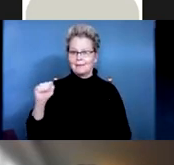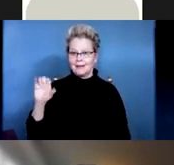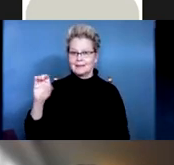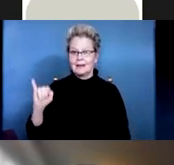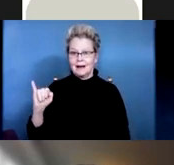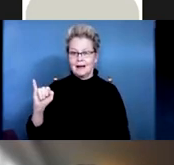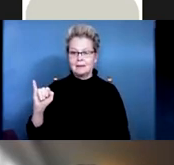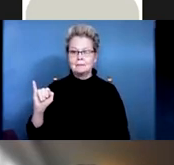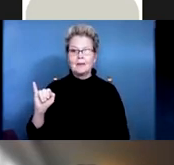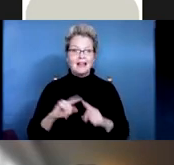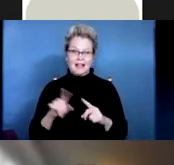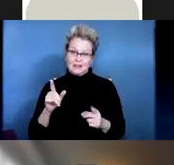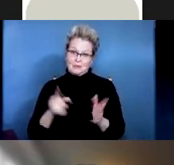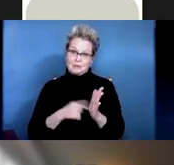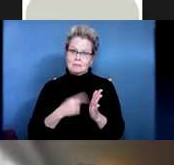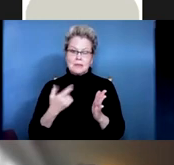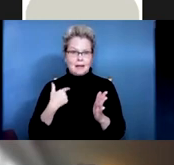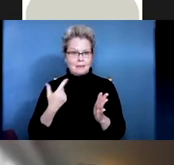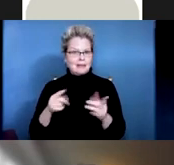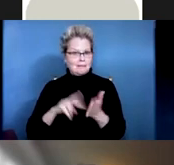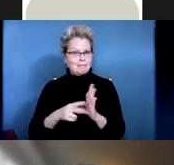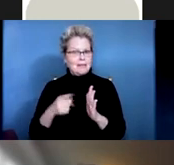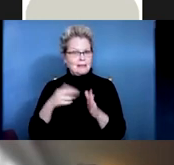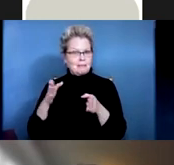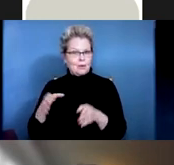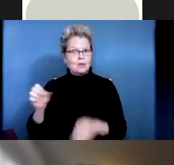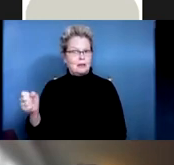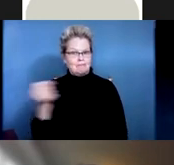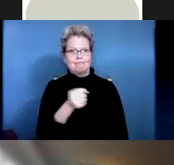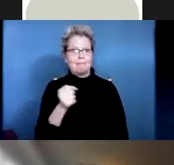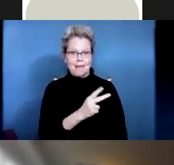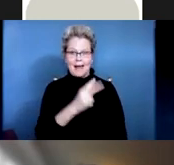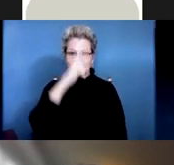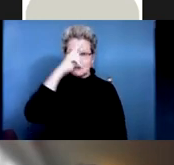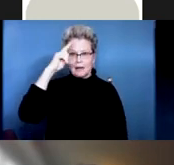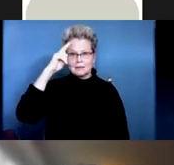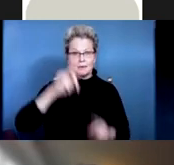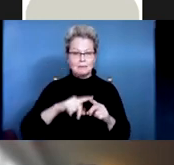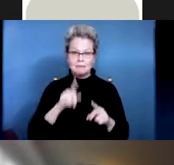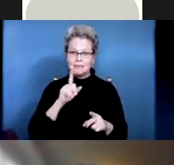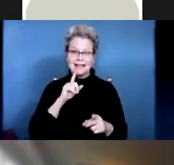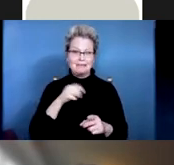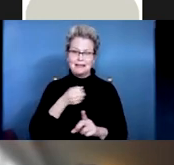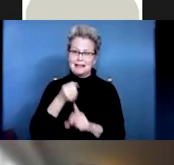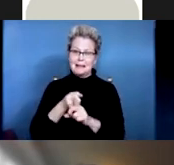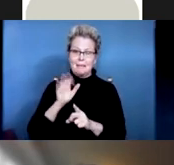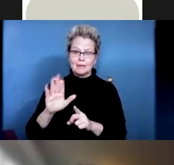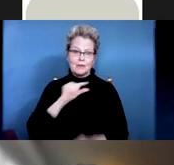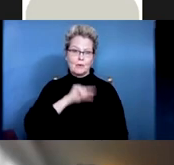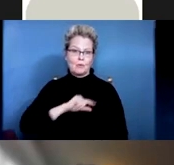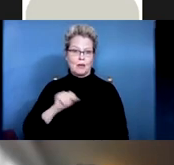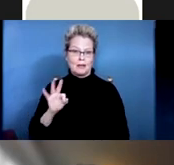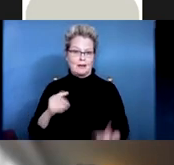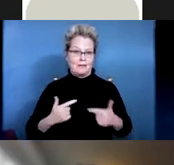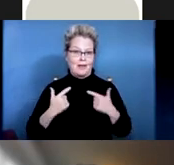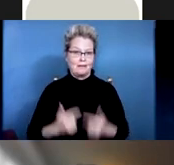rehospitalization for people, but this significantly impacts their quality of life. Oftentimes after people